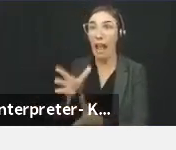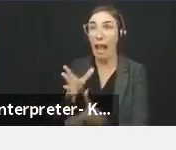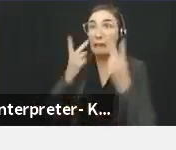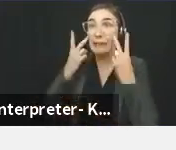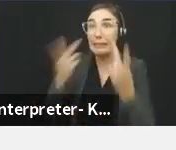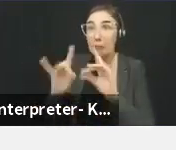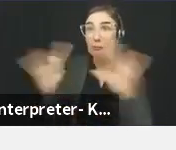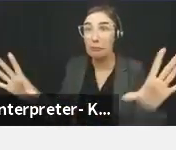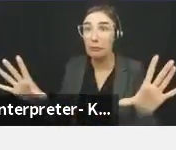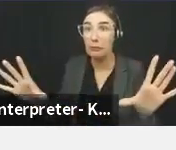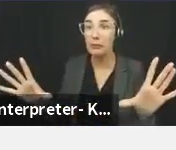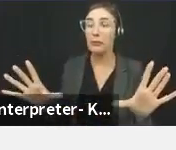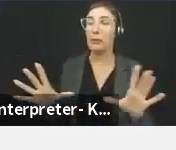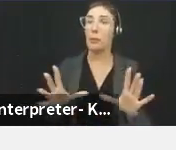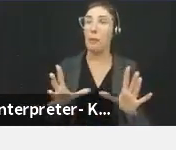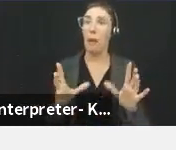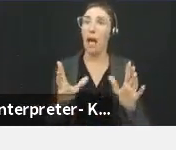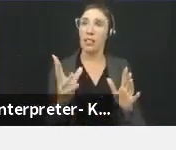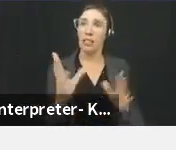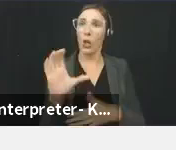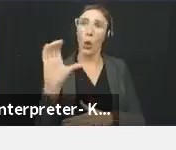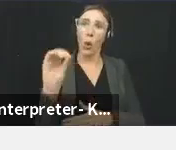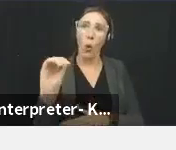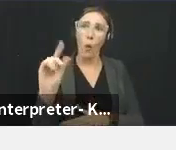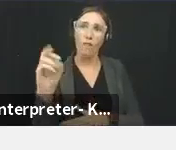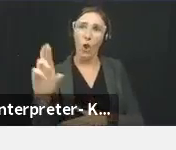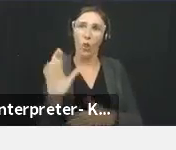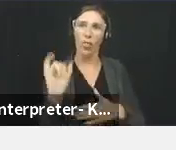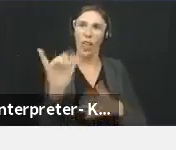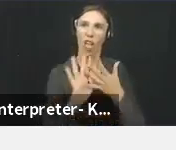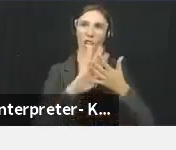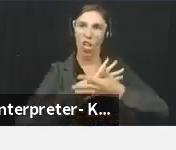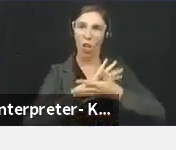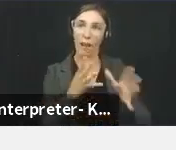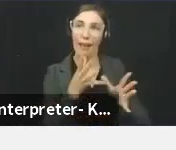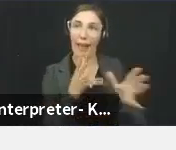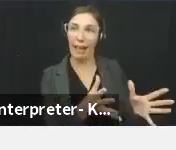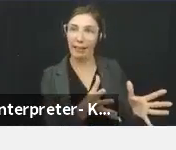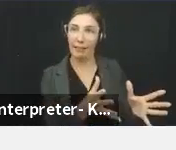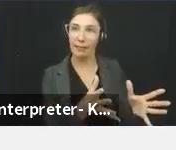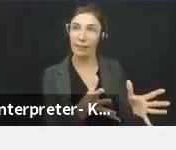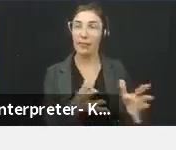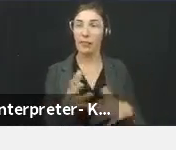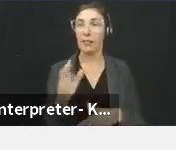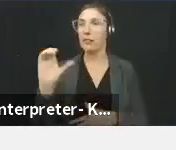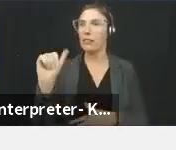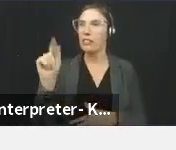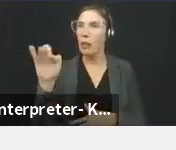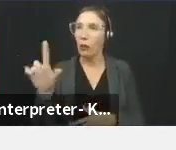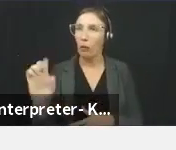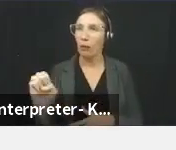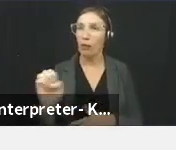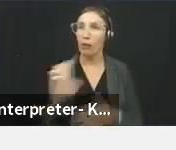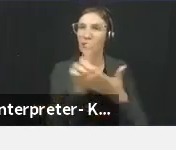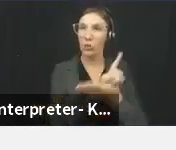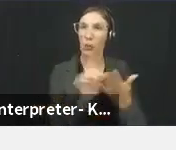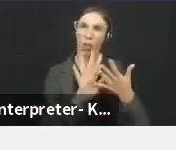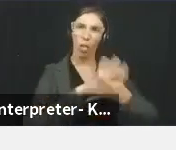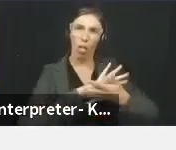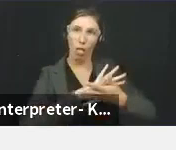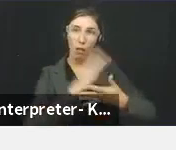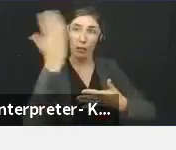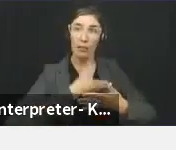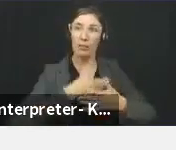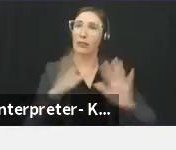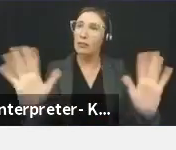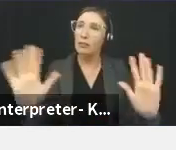have to be vigilant not to overlook the covert and subtle forms of hate and discrimination. And here at the commission, we focus on